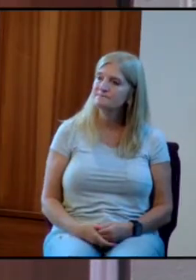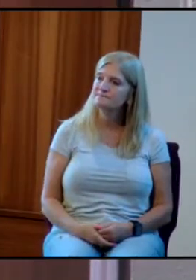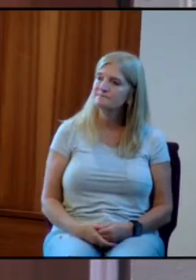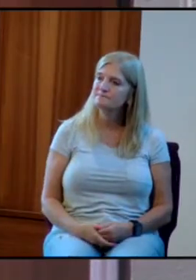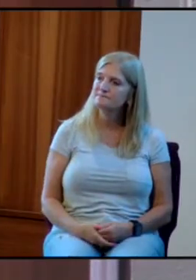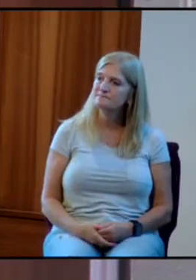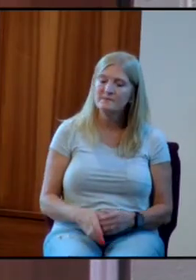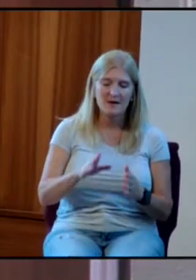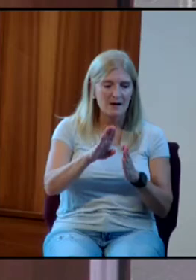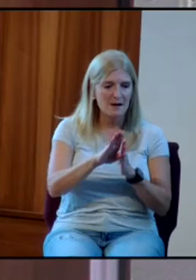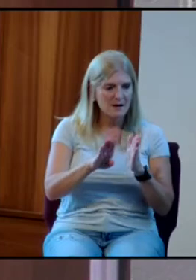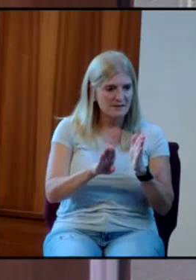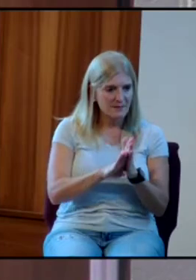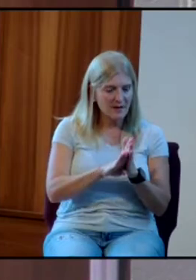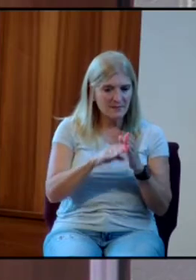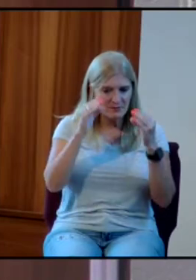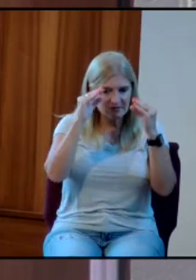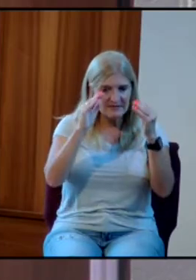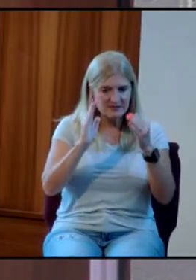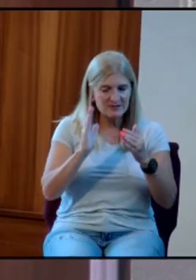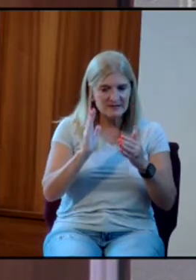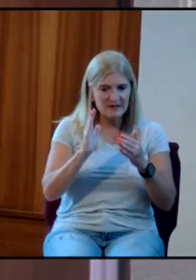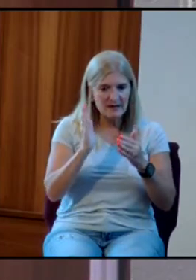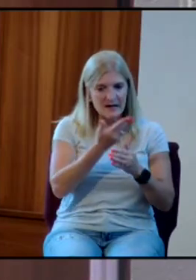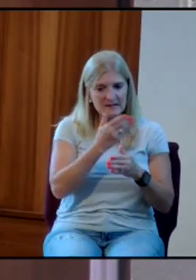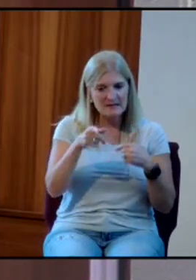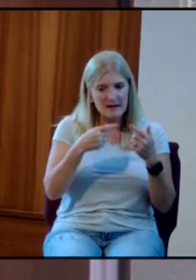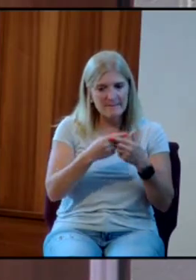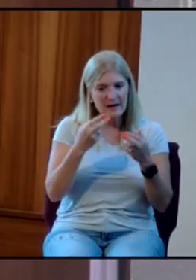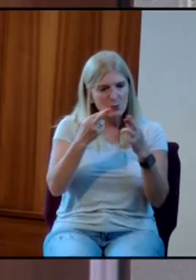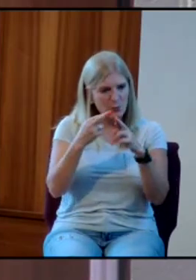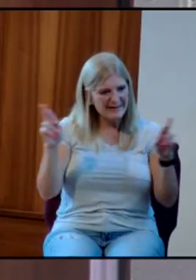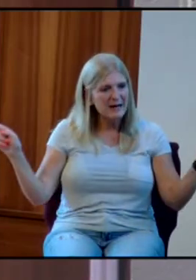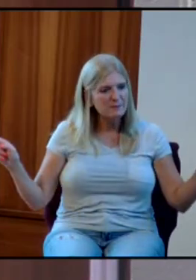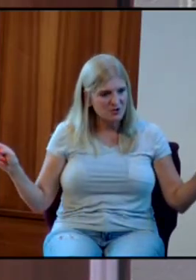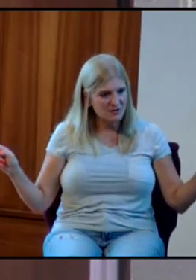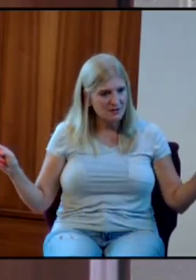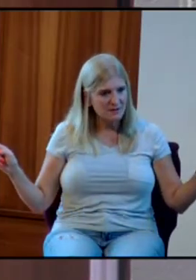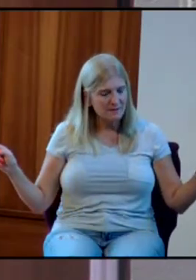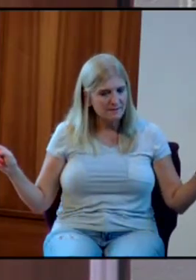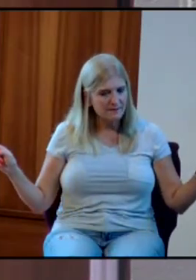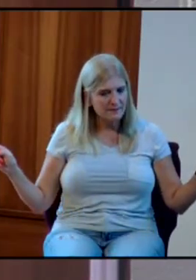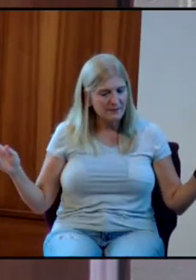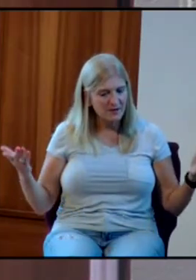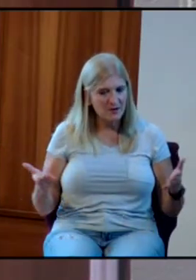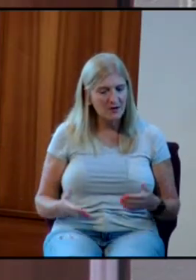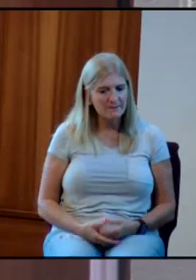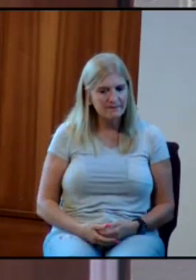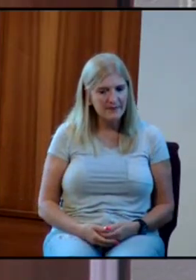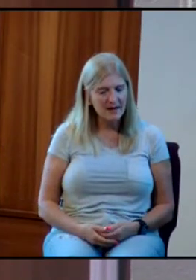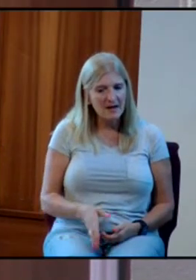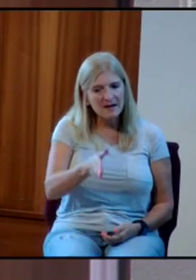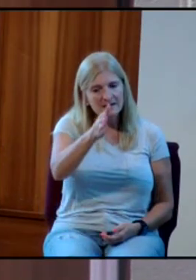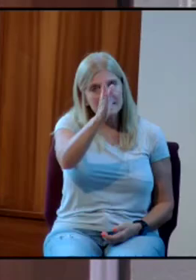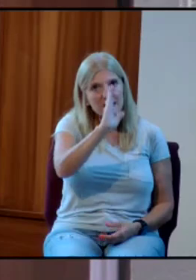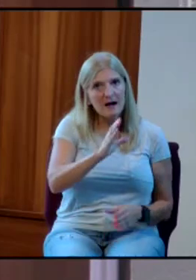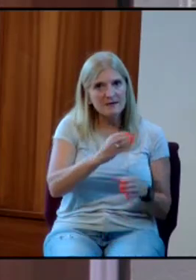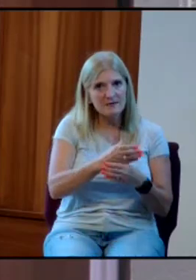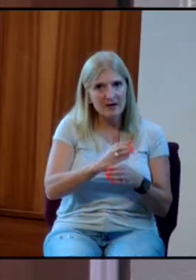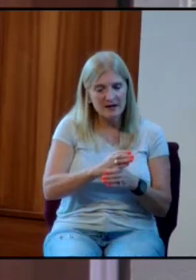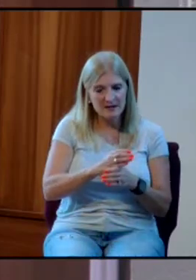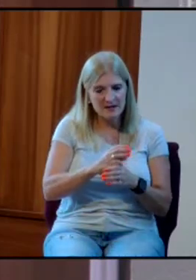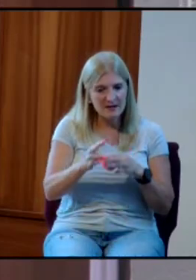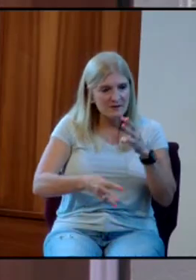The Bible also tells us the story of redemption. We broke the place. God created the world